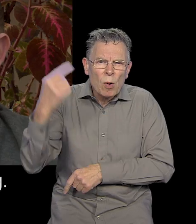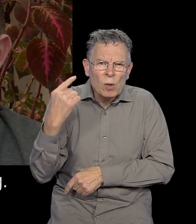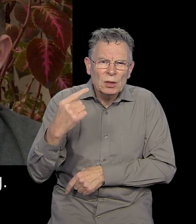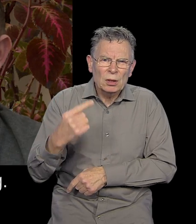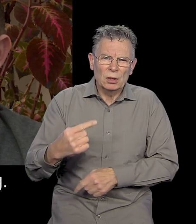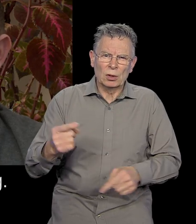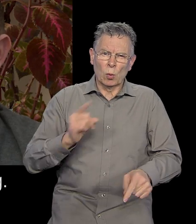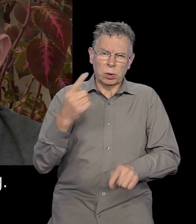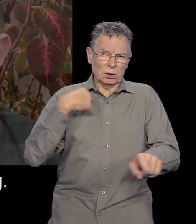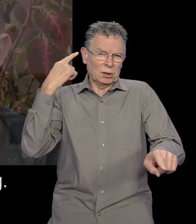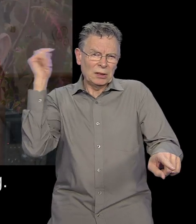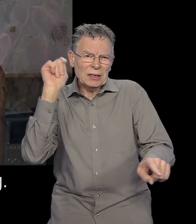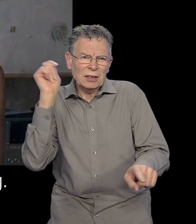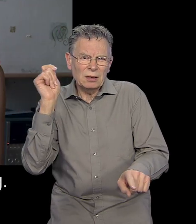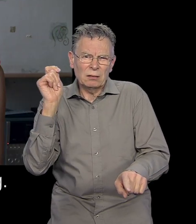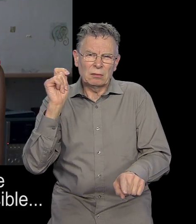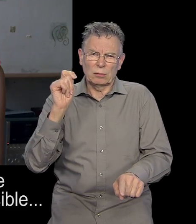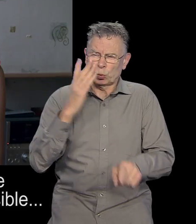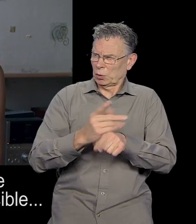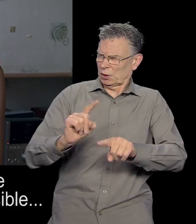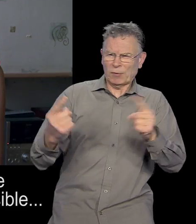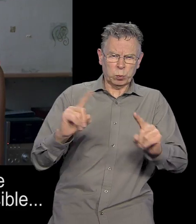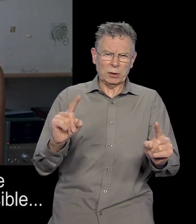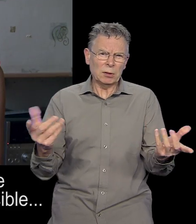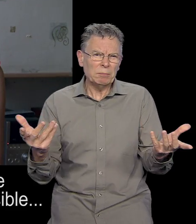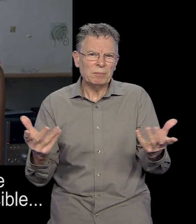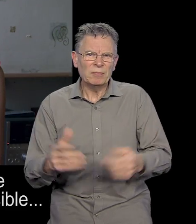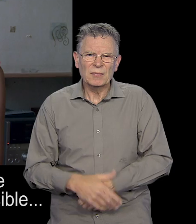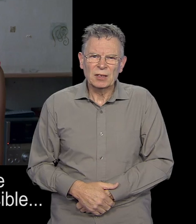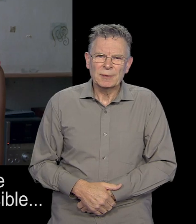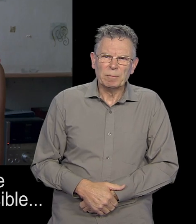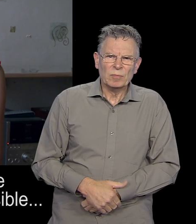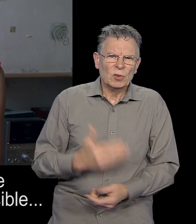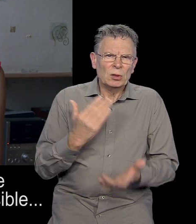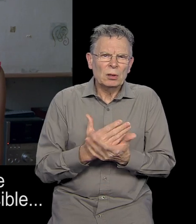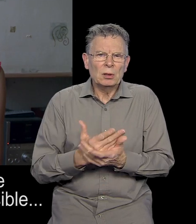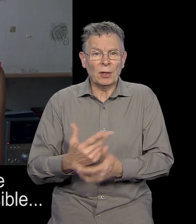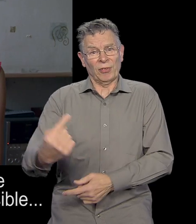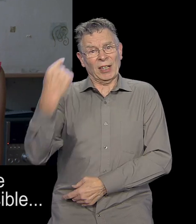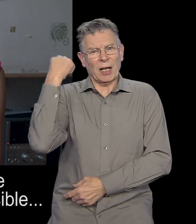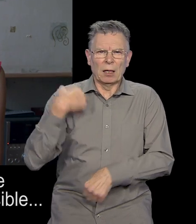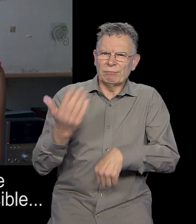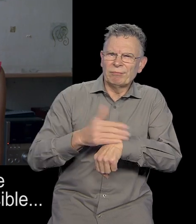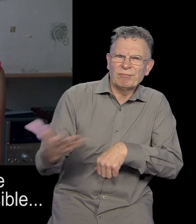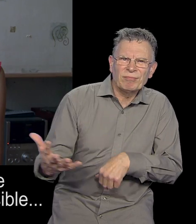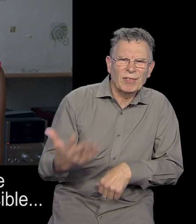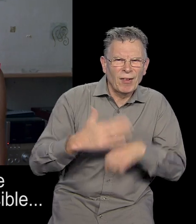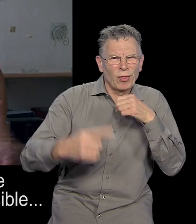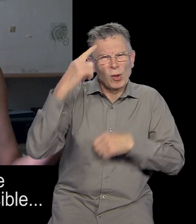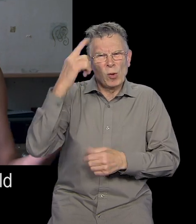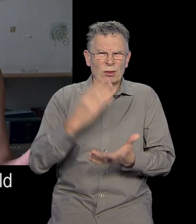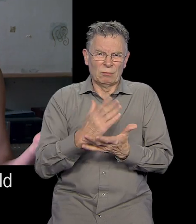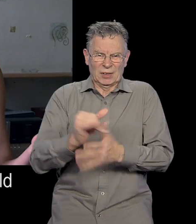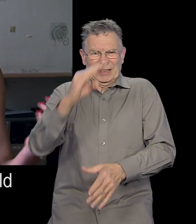completely different thing. I didn't really care at the time because I never thought an